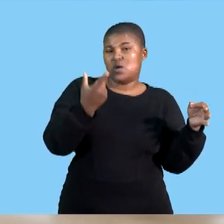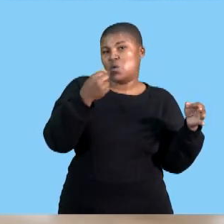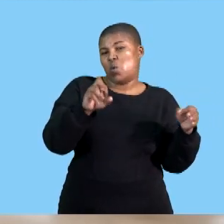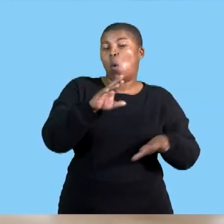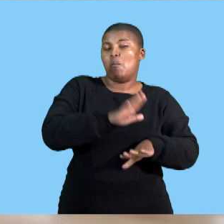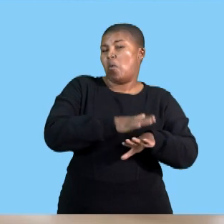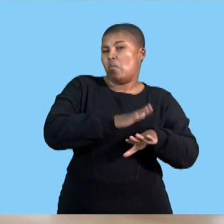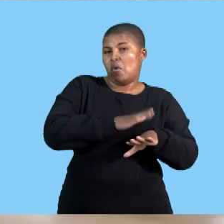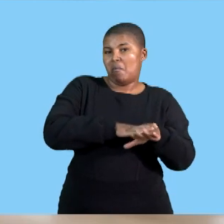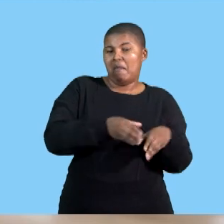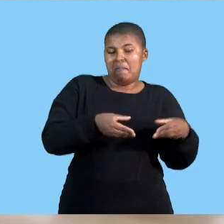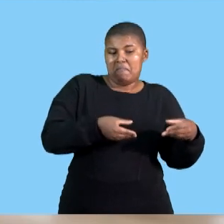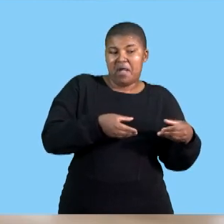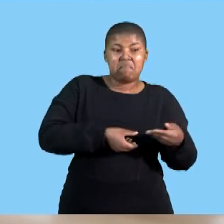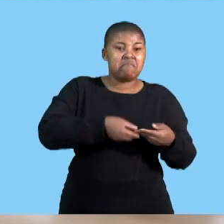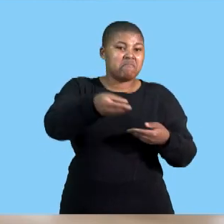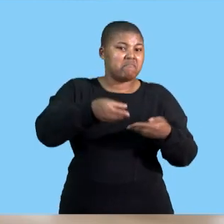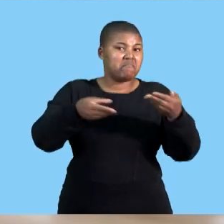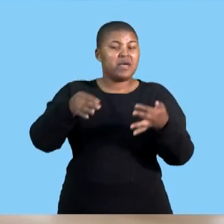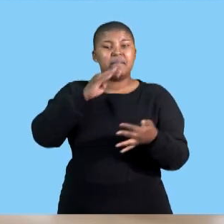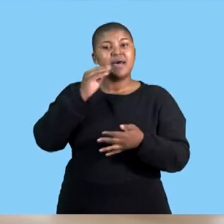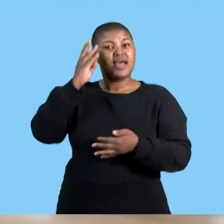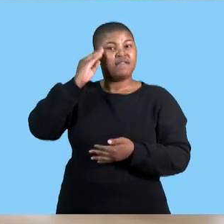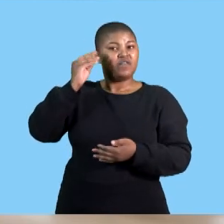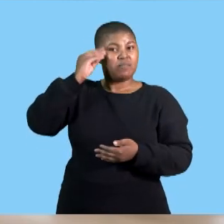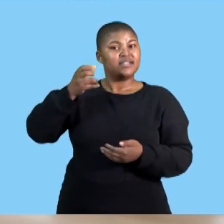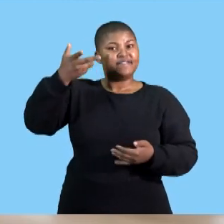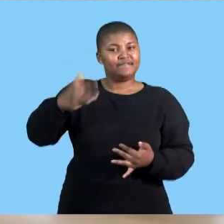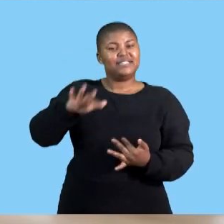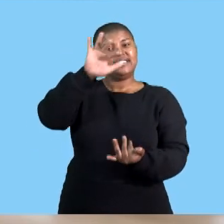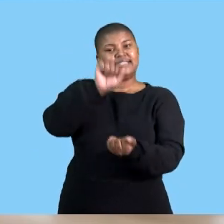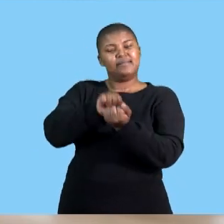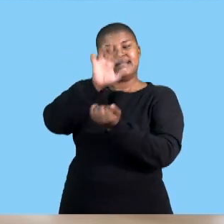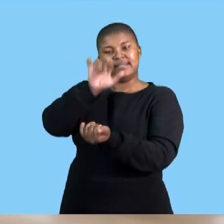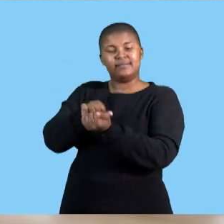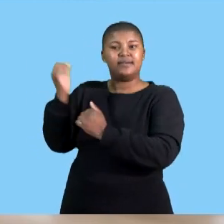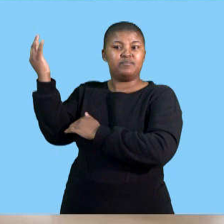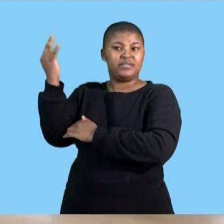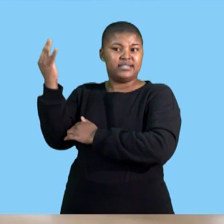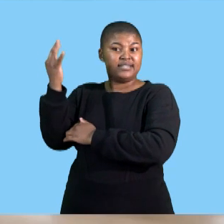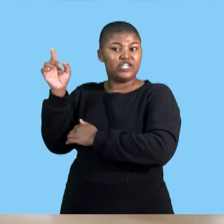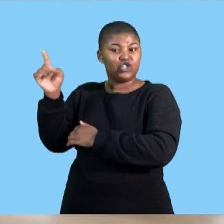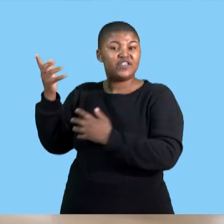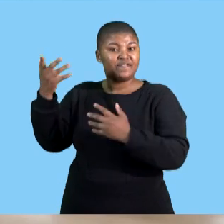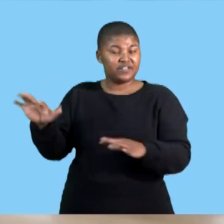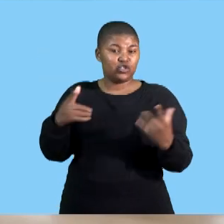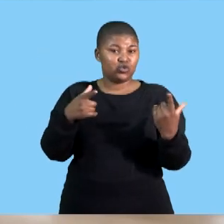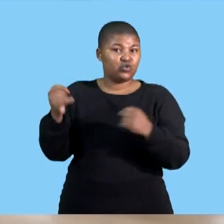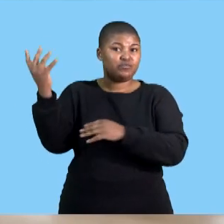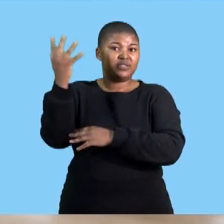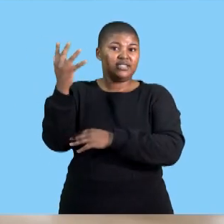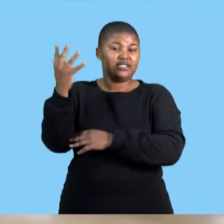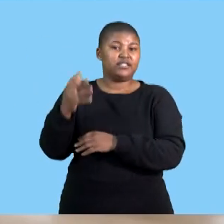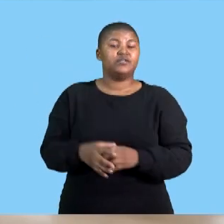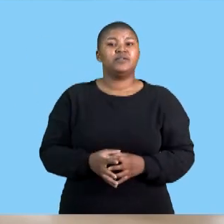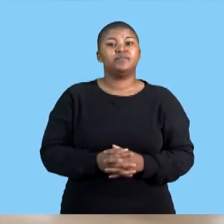multiple pages whereby we've summarized information about the presentation that have been presented to you and even before